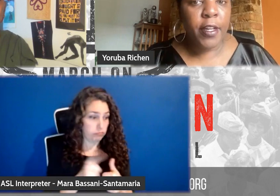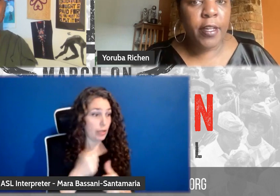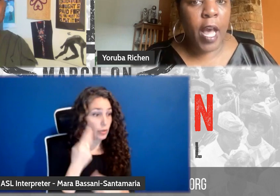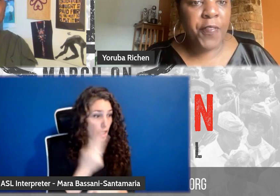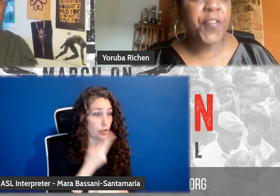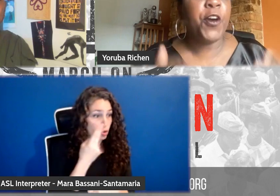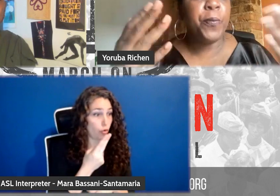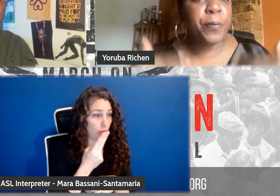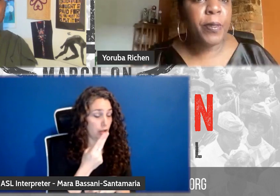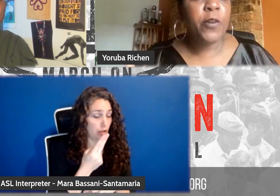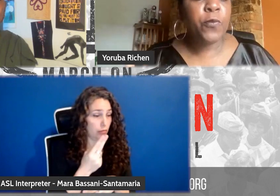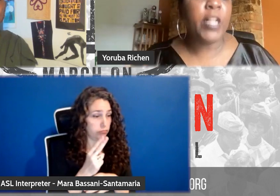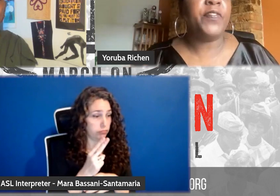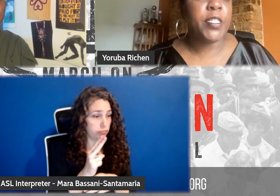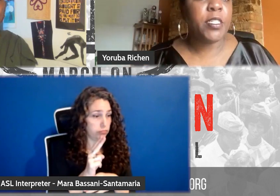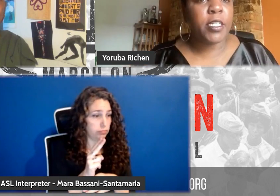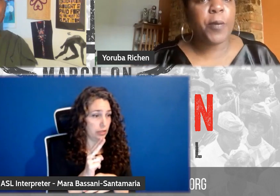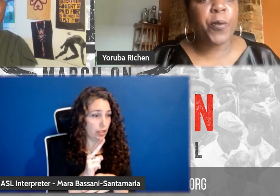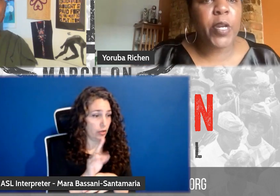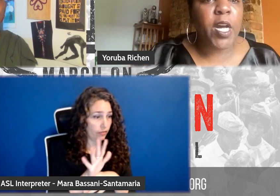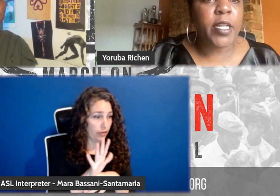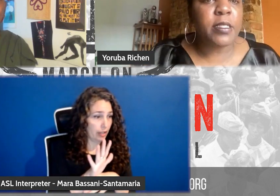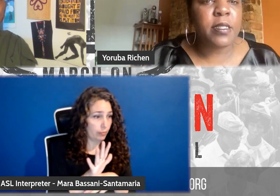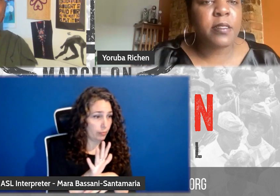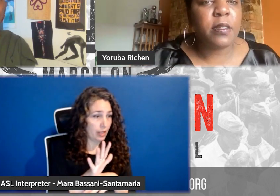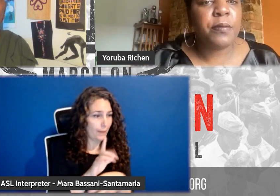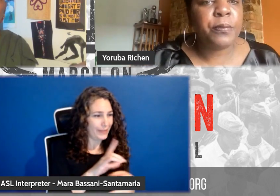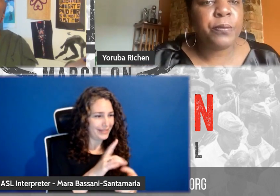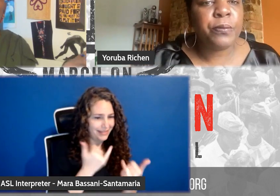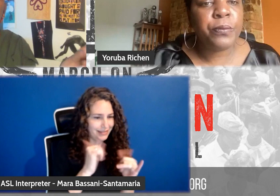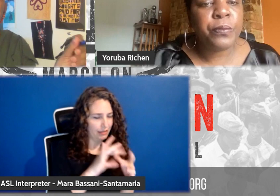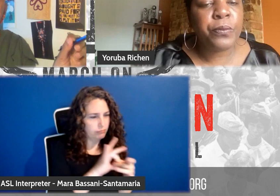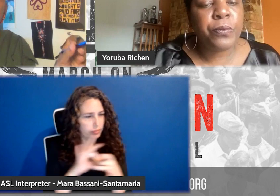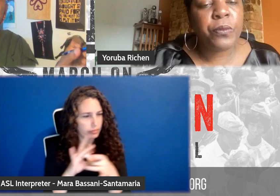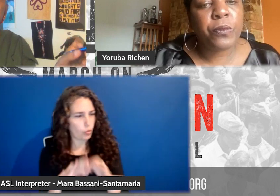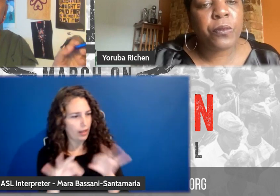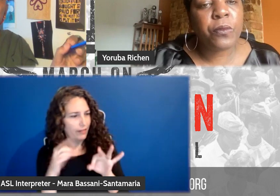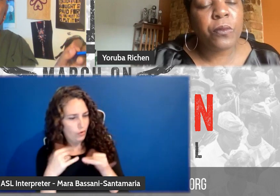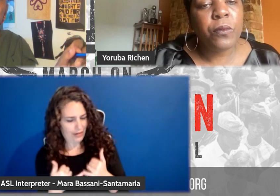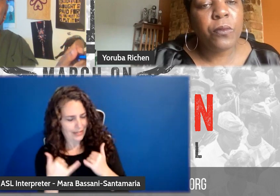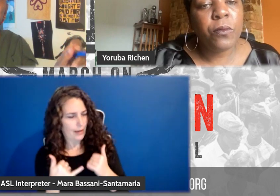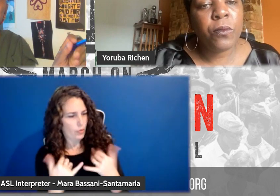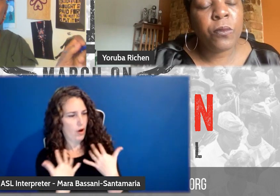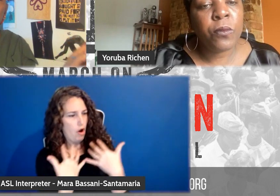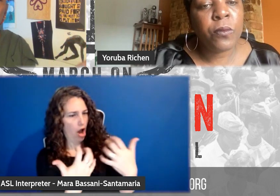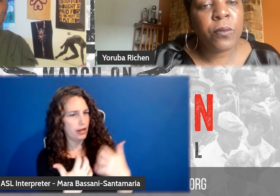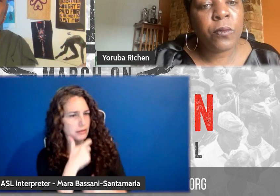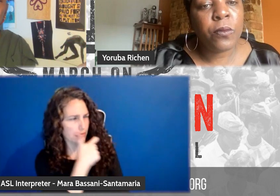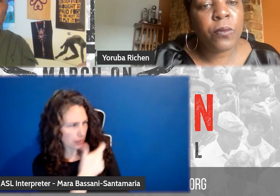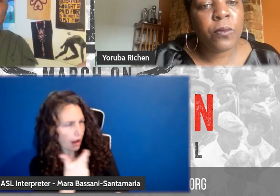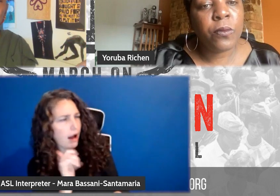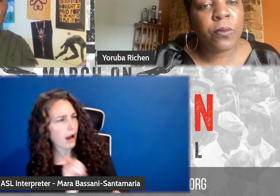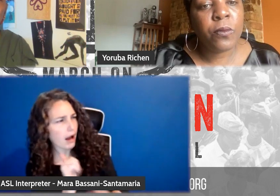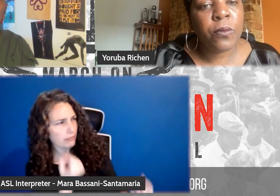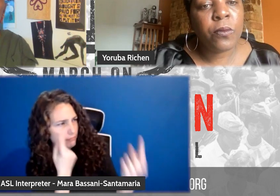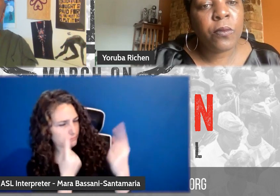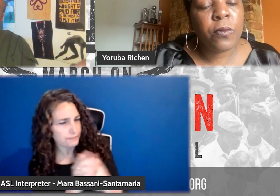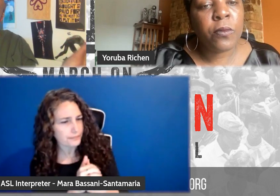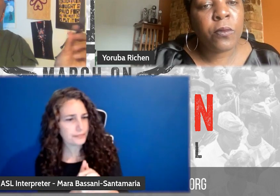uh, film relevant to contemporary audiences. So from the moment the producers approached you